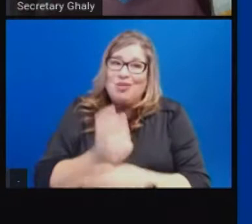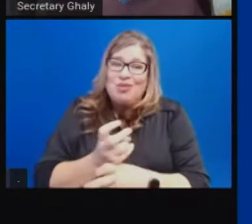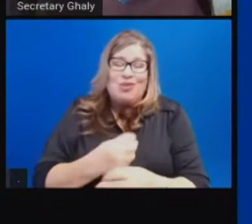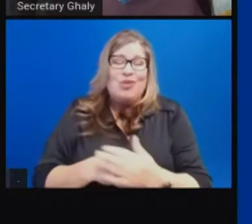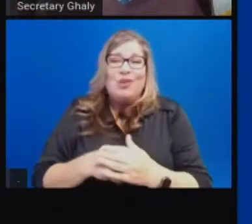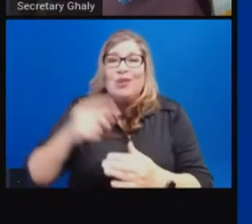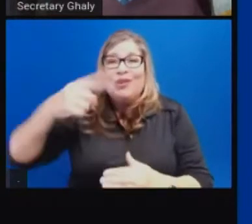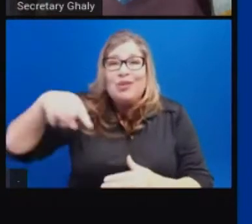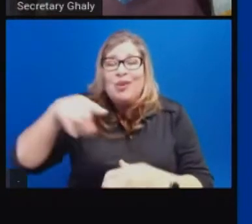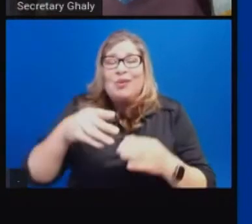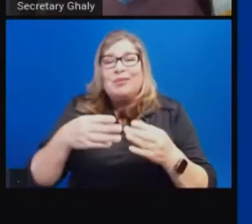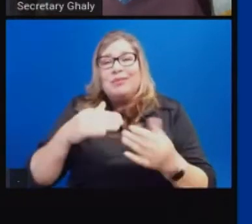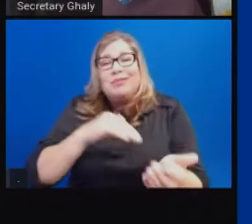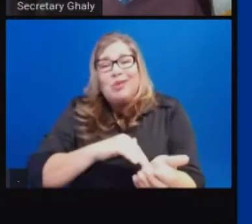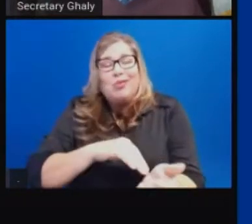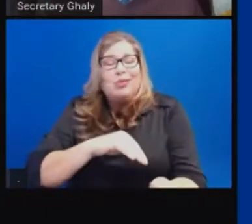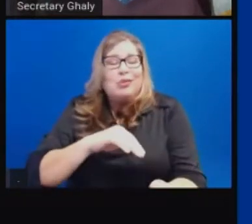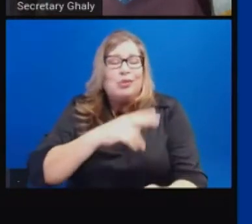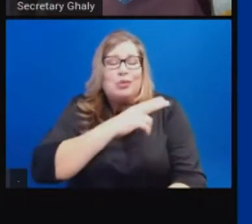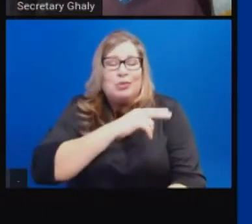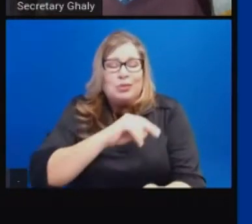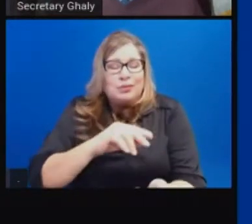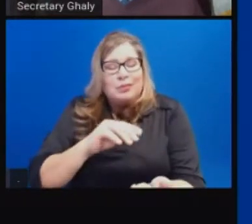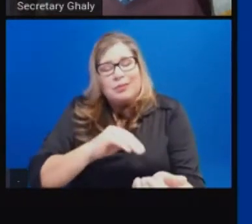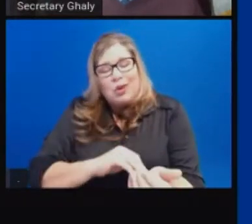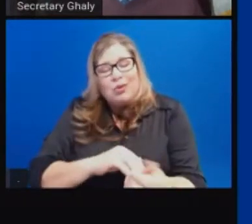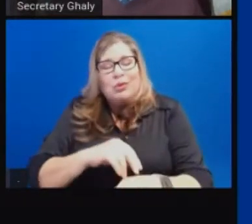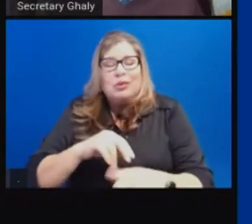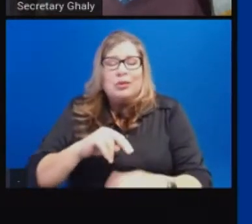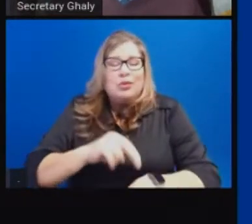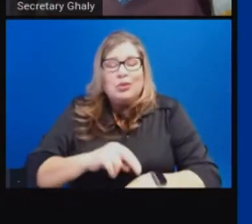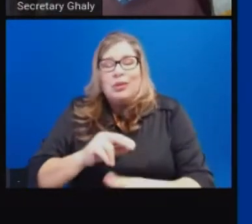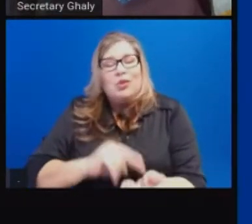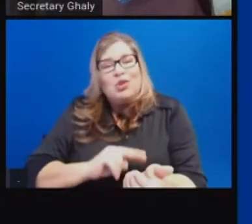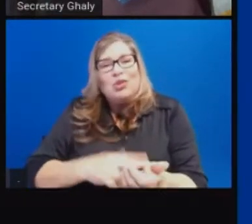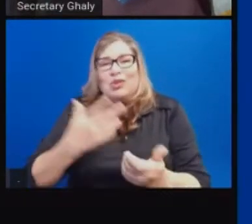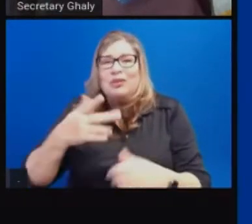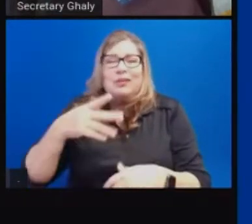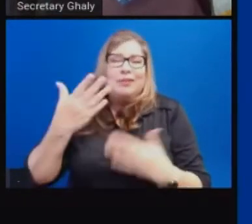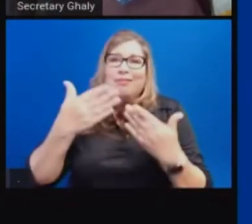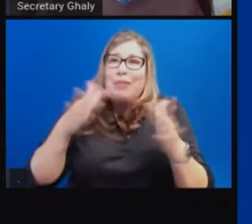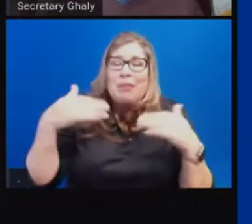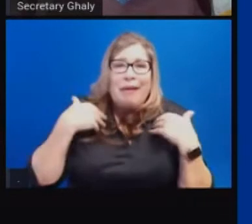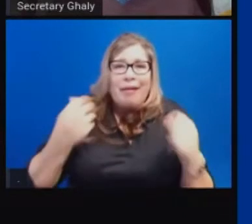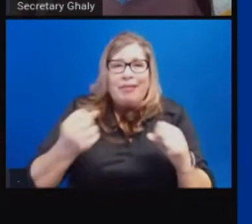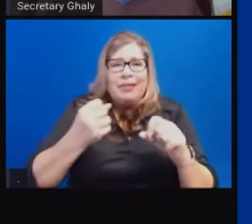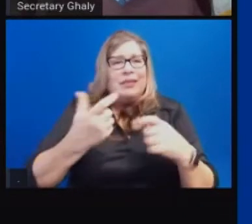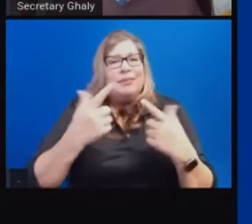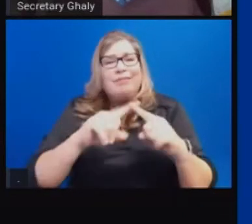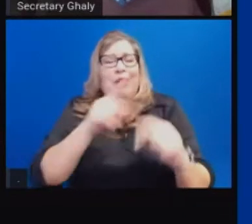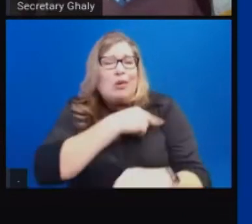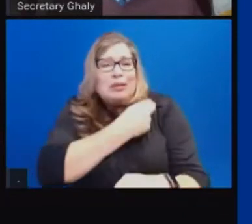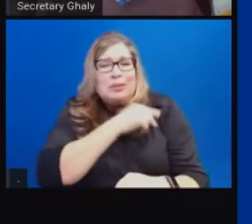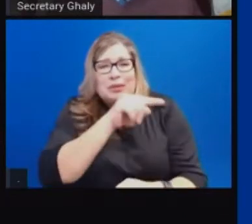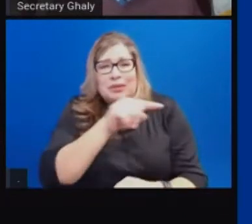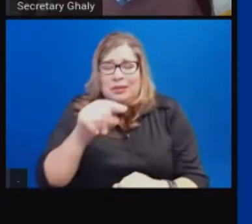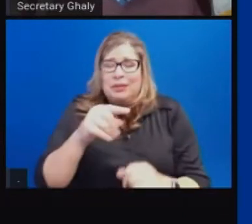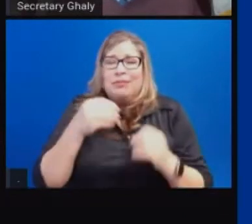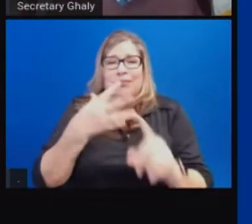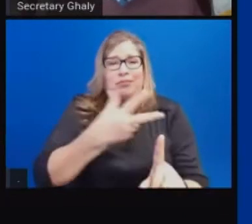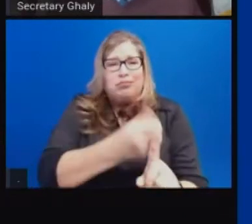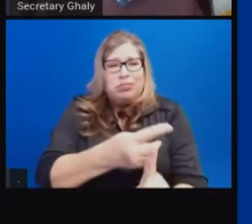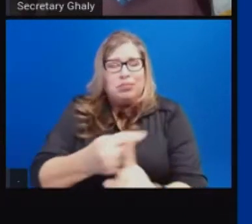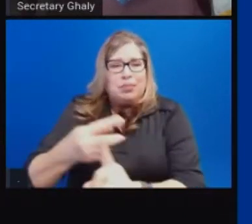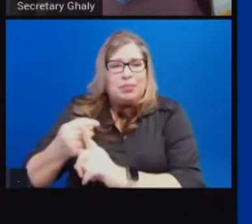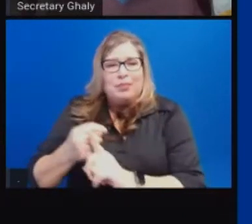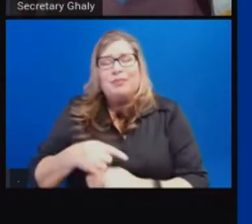that have been heroic in so many ways, balancing issues of testing and contact tracing, working